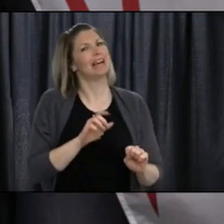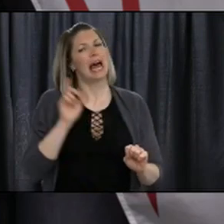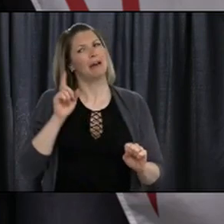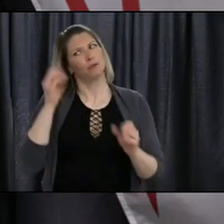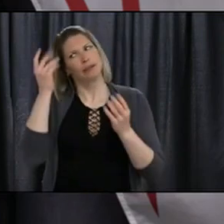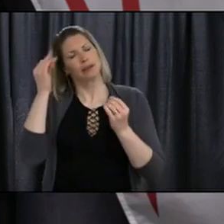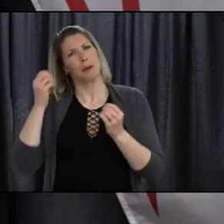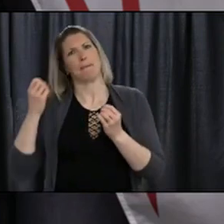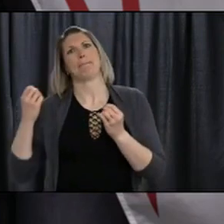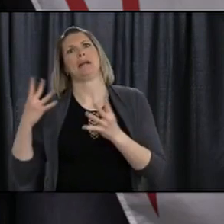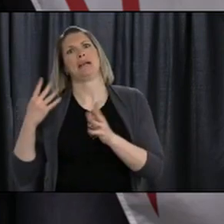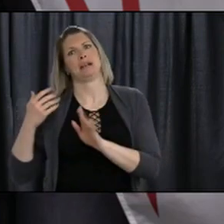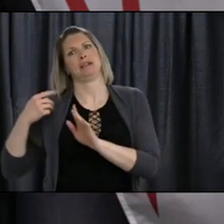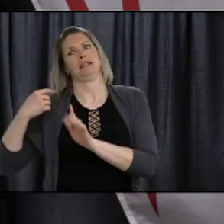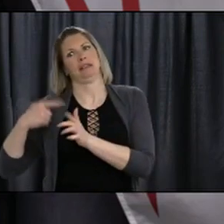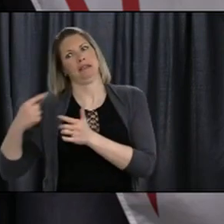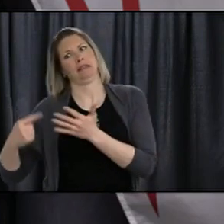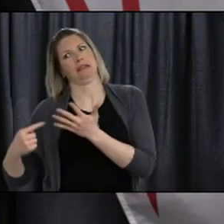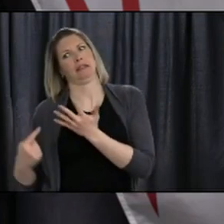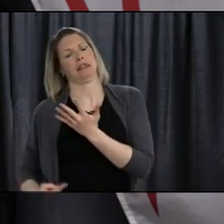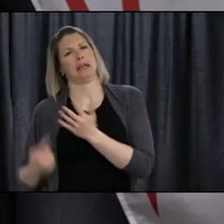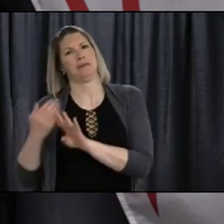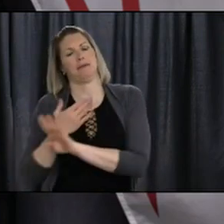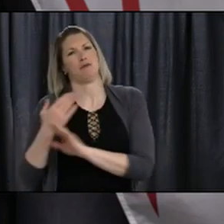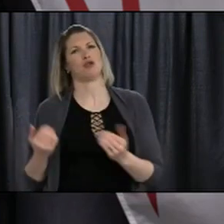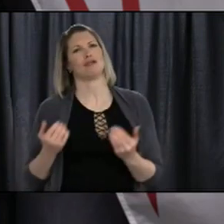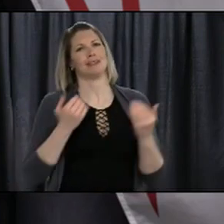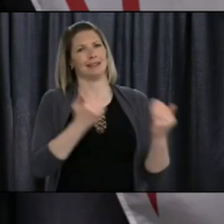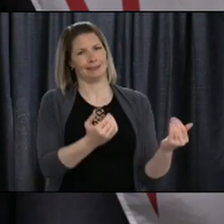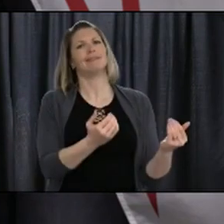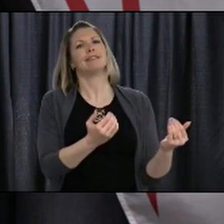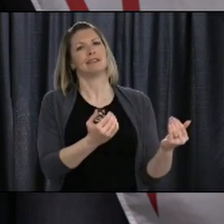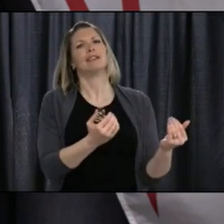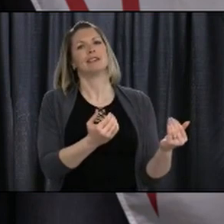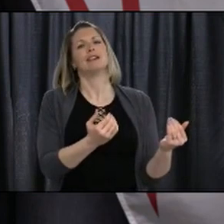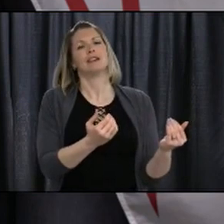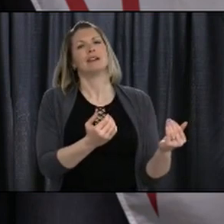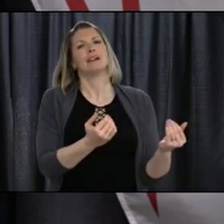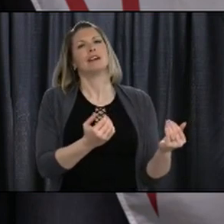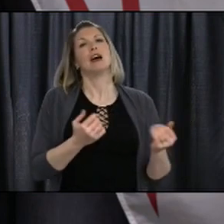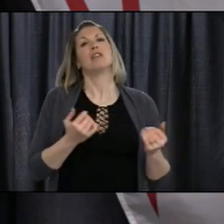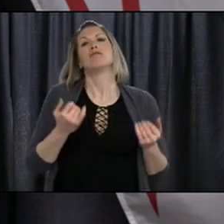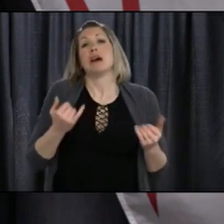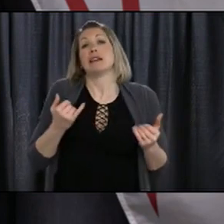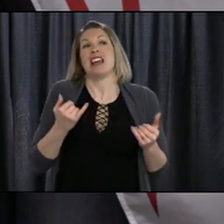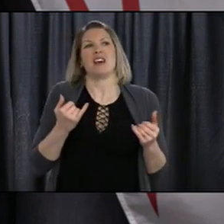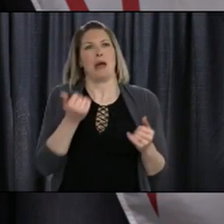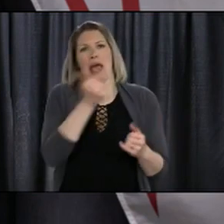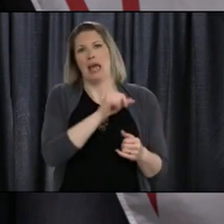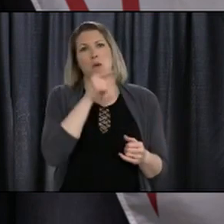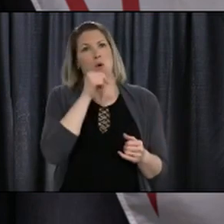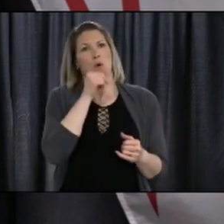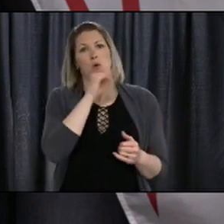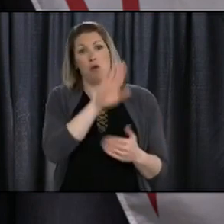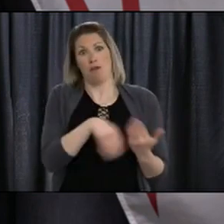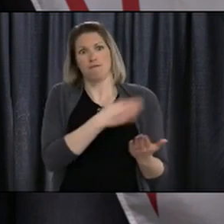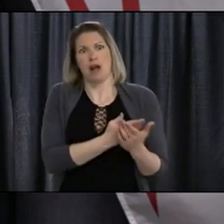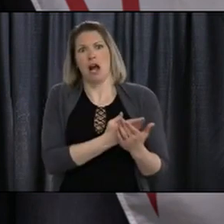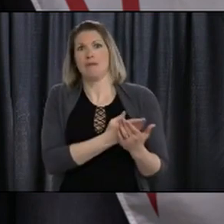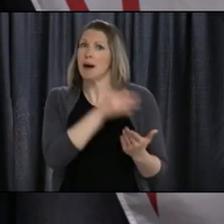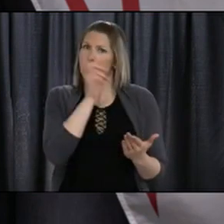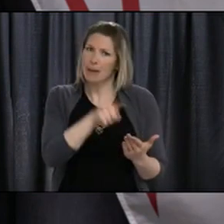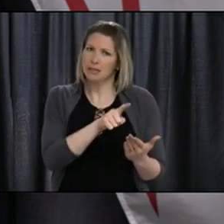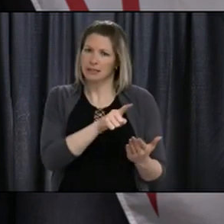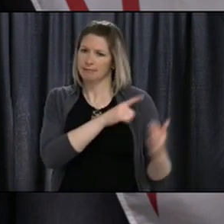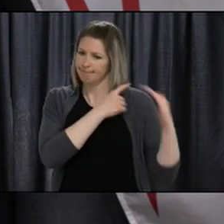things to consider there, and we are asking people who are coming into the province to self-isolate for 14 days. If they